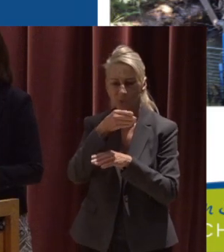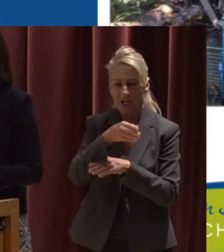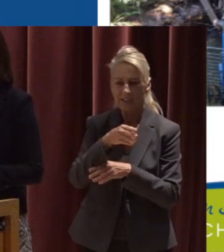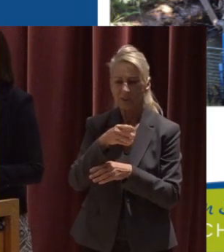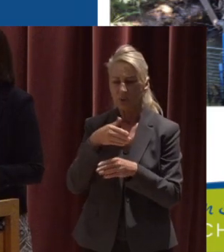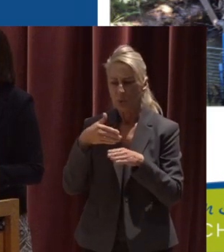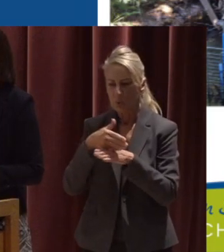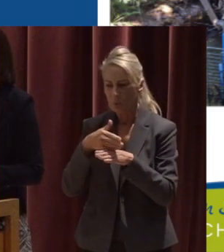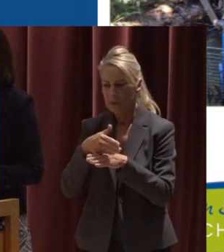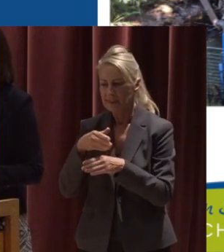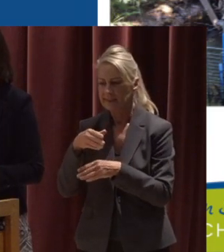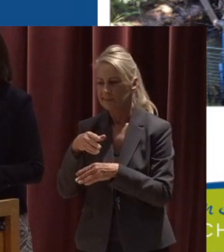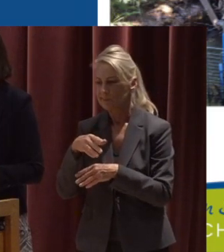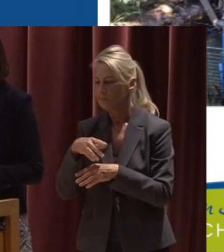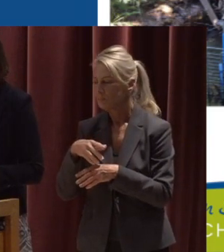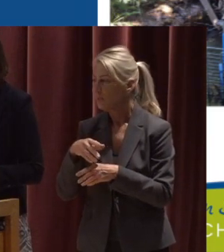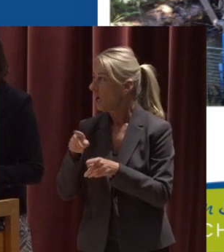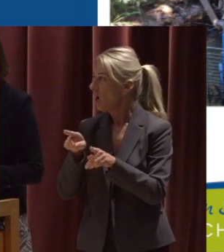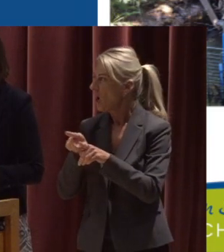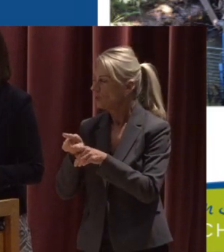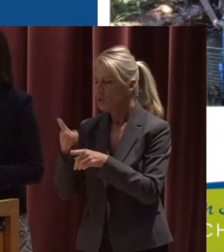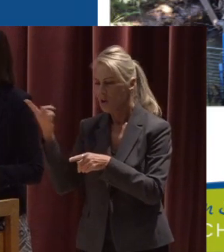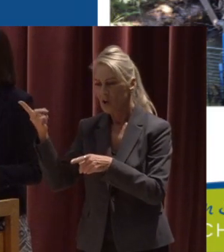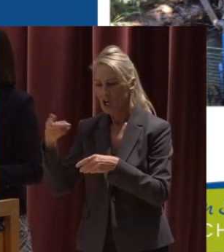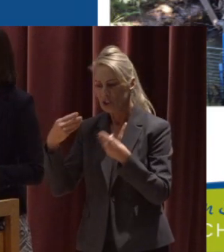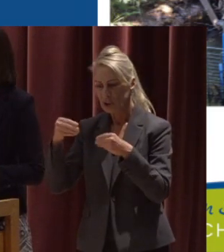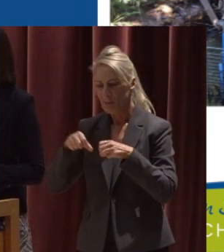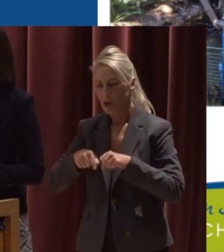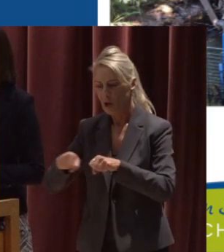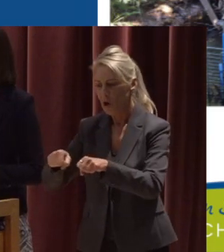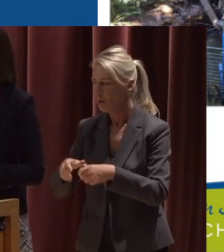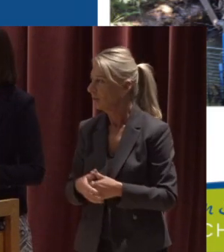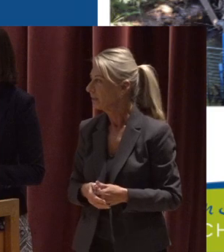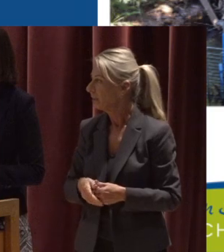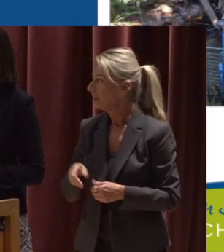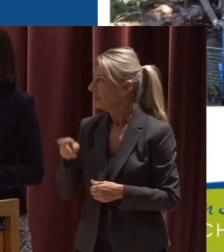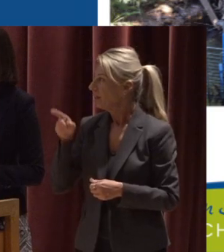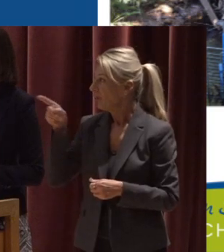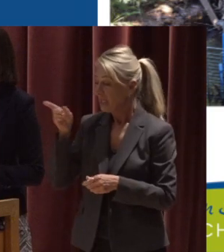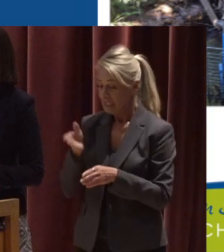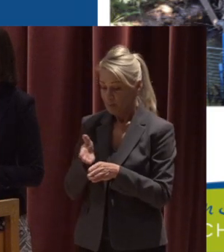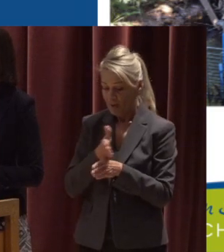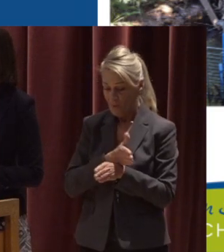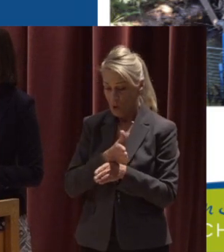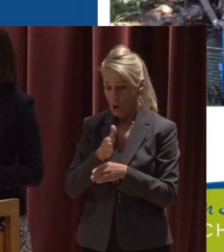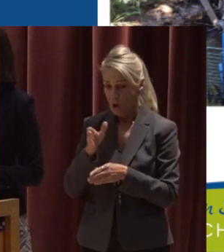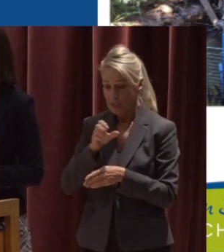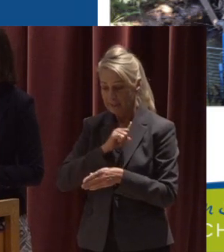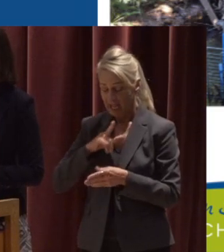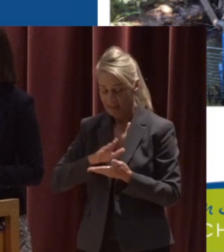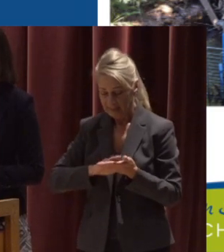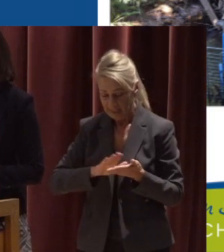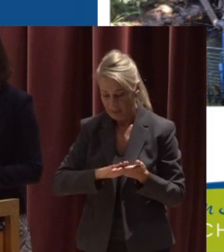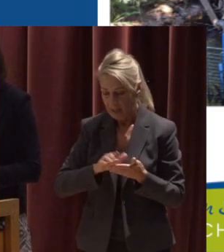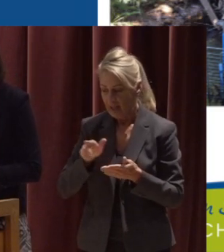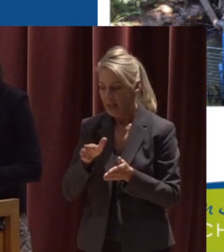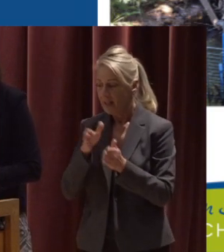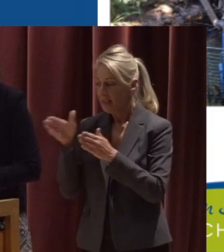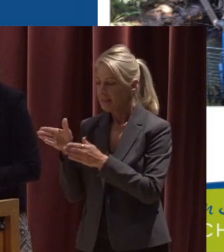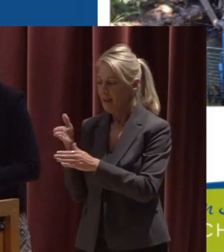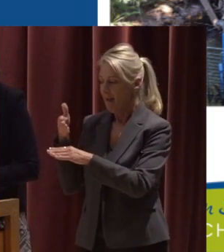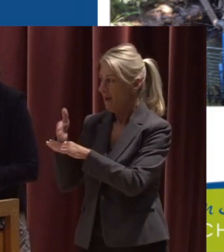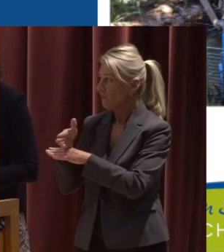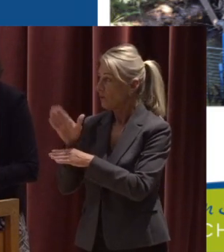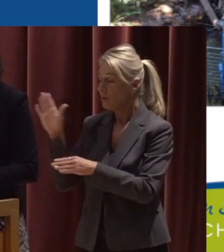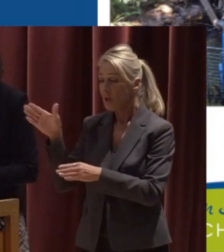large woody debris, and also a shopping cart So this is before the stream crew removed all of that, and this is after Stream crew's